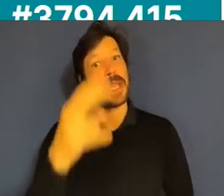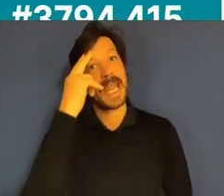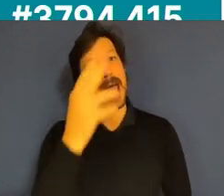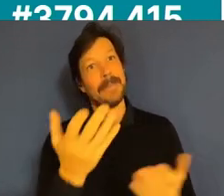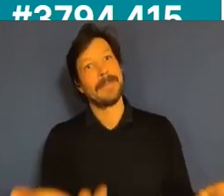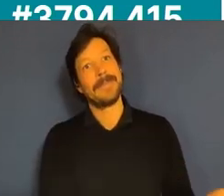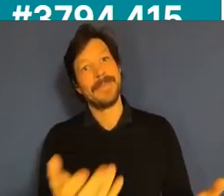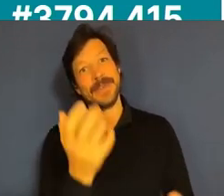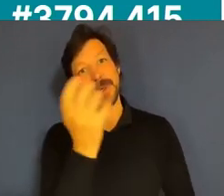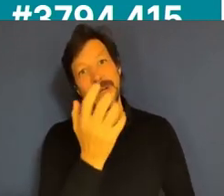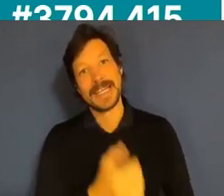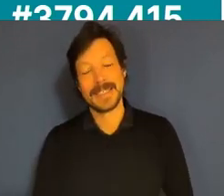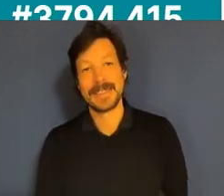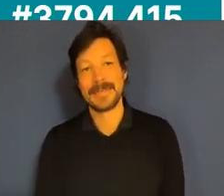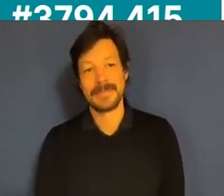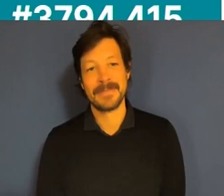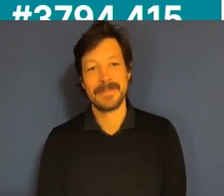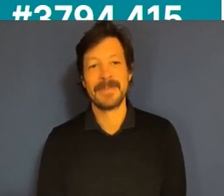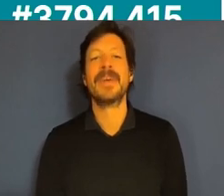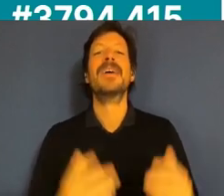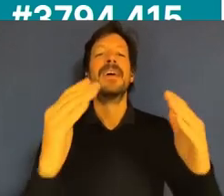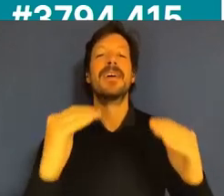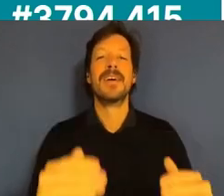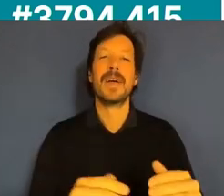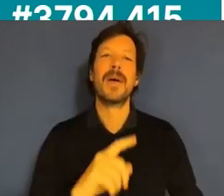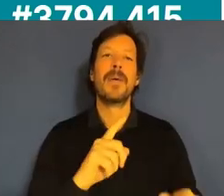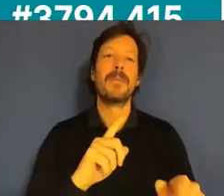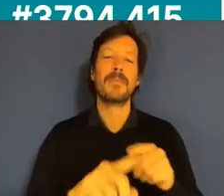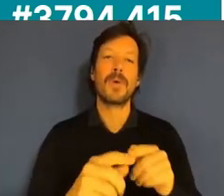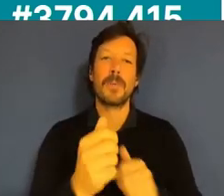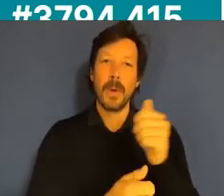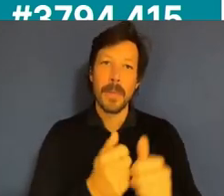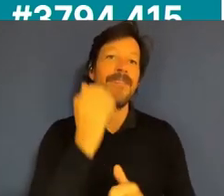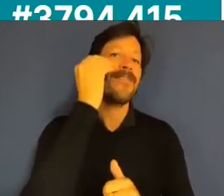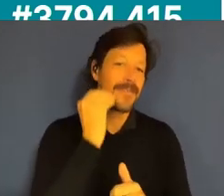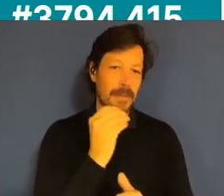All right. What is the most popular female name in the APS?